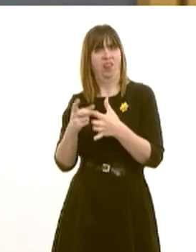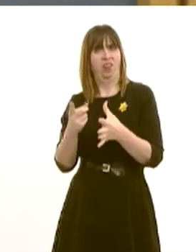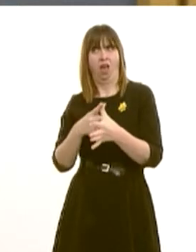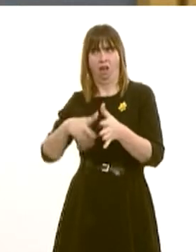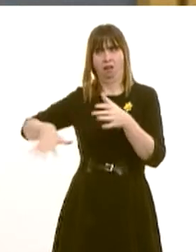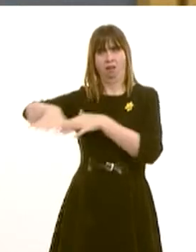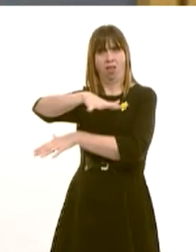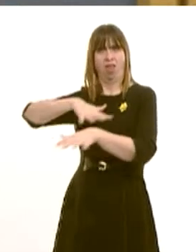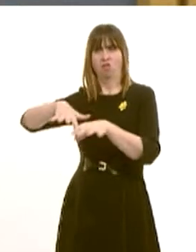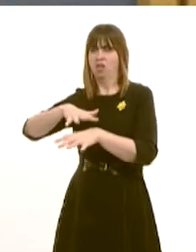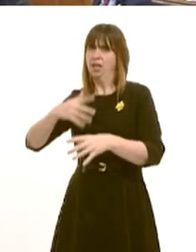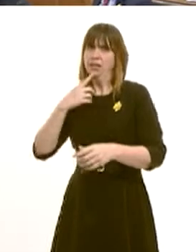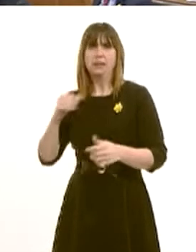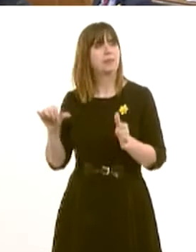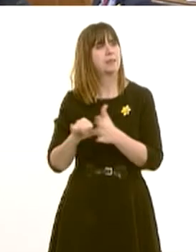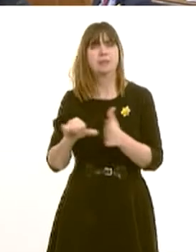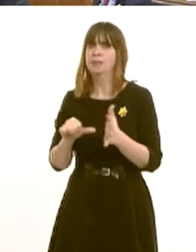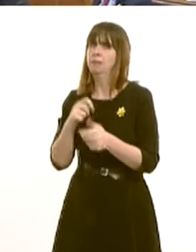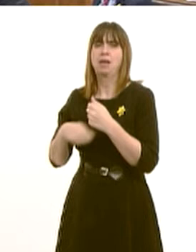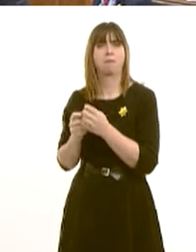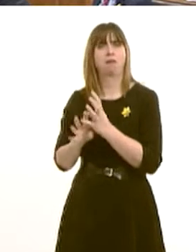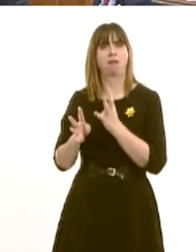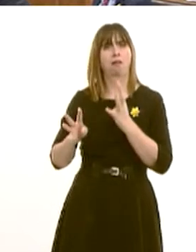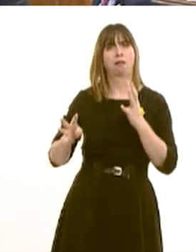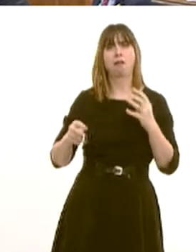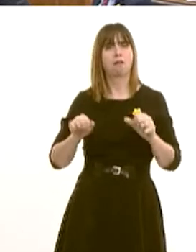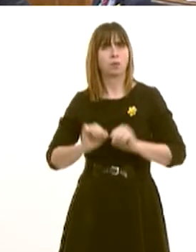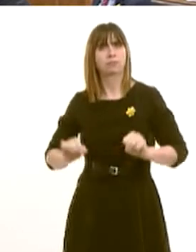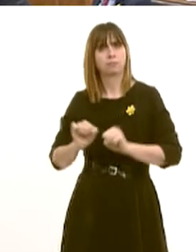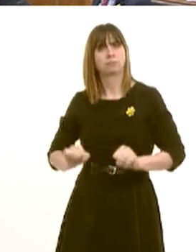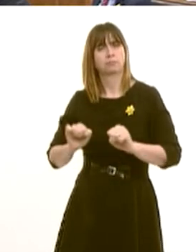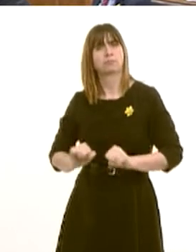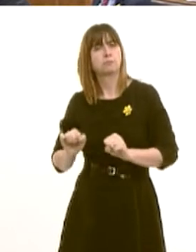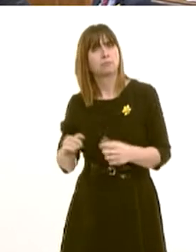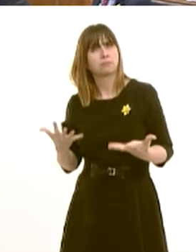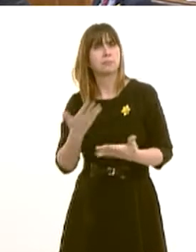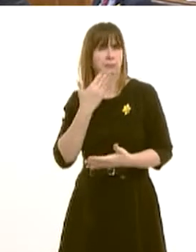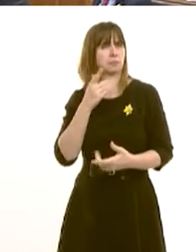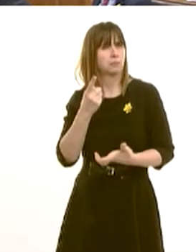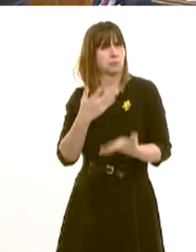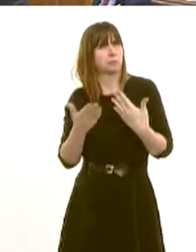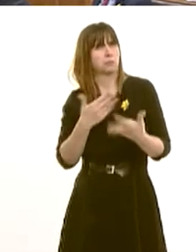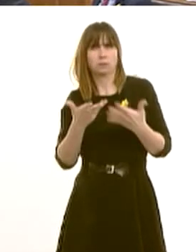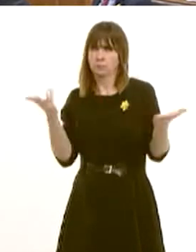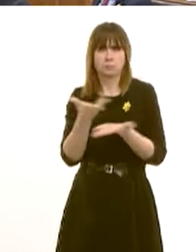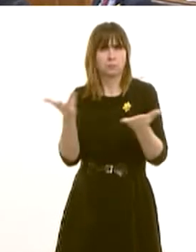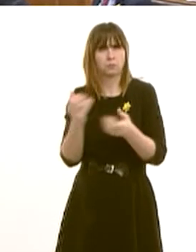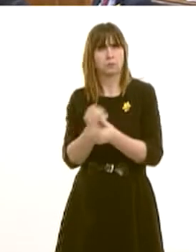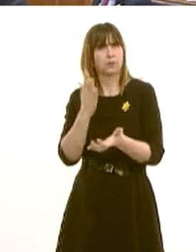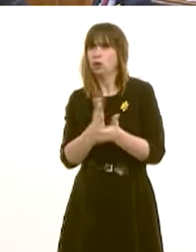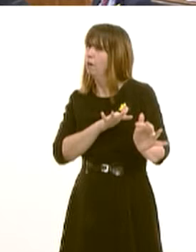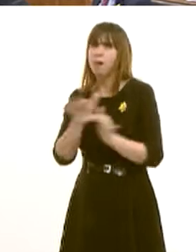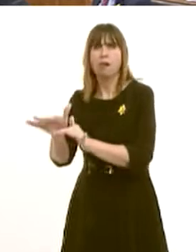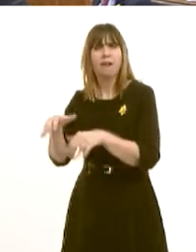speak to the Minister and Deputy Minister responsible for these issues in order to ensure that this practice ceases and that